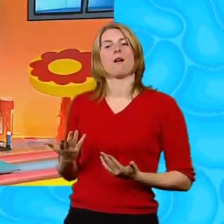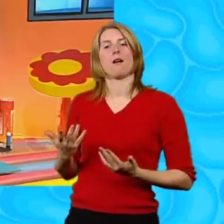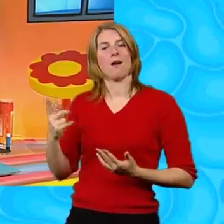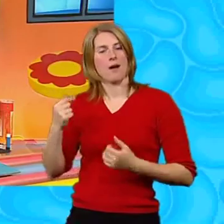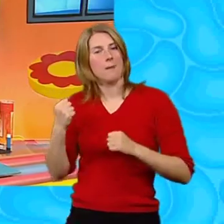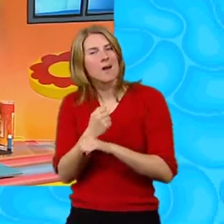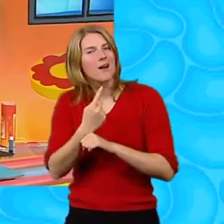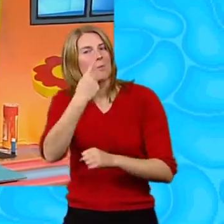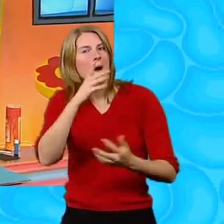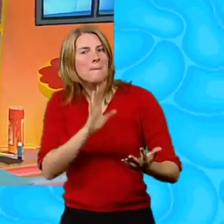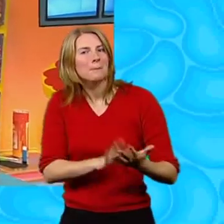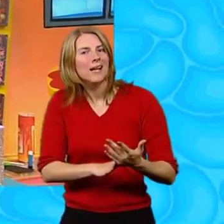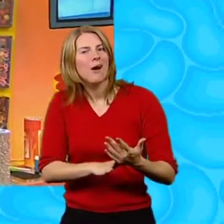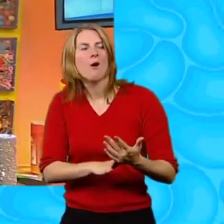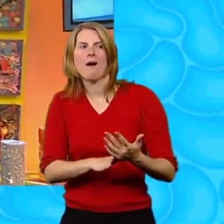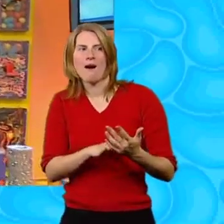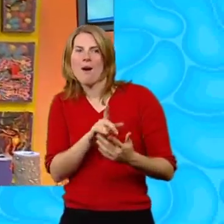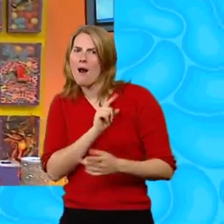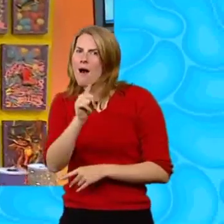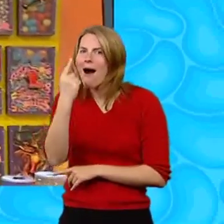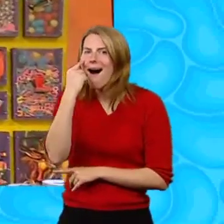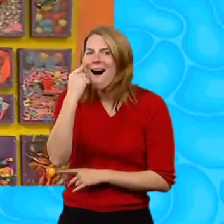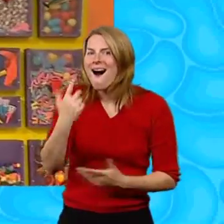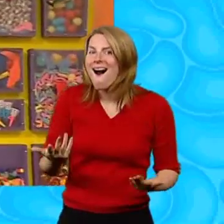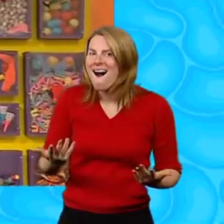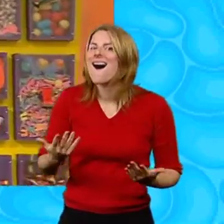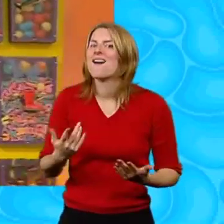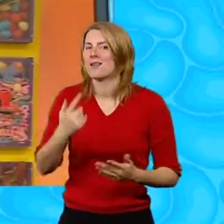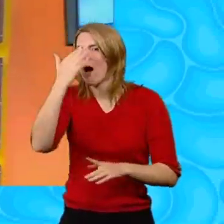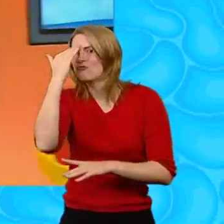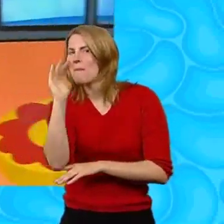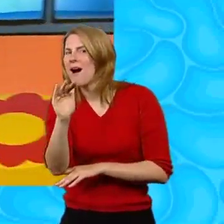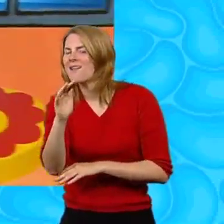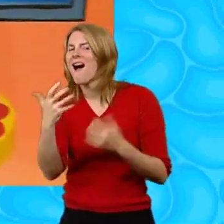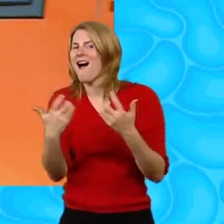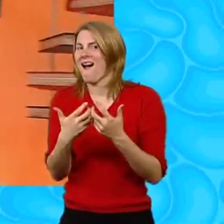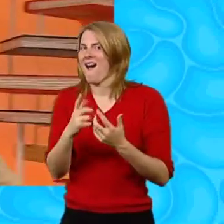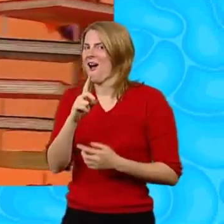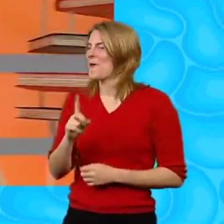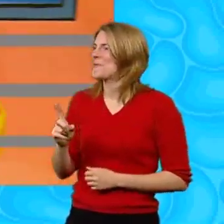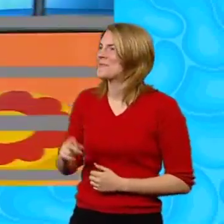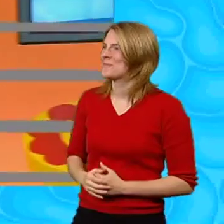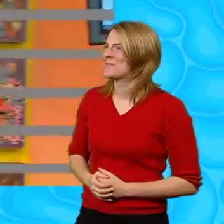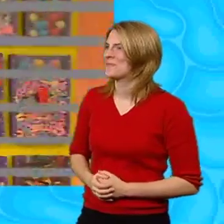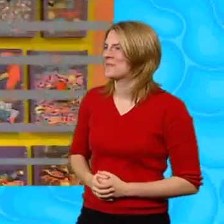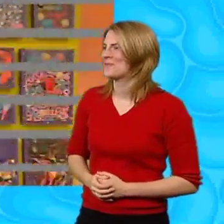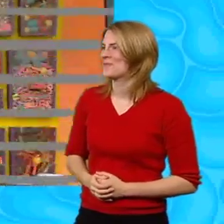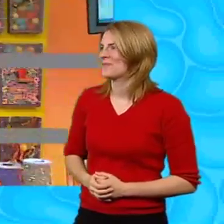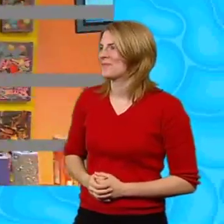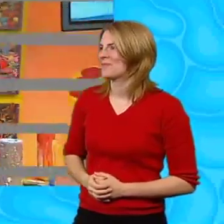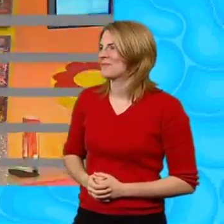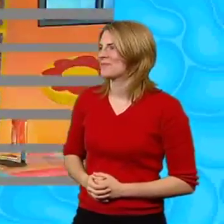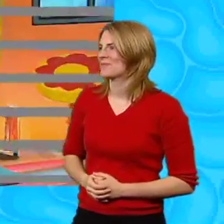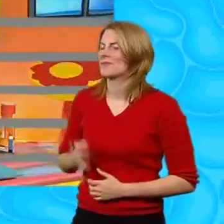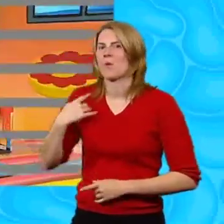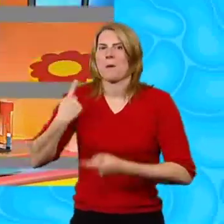Torch projectors made in a minute Why don't you try it And here's a reminder Of how to do it Let's go back